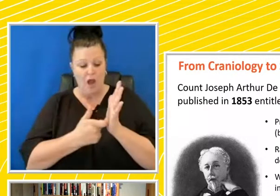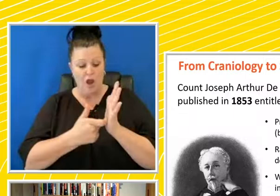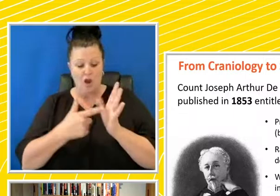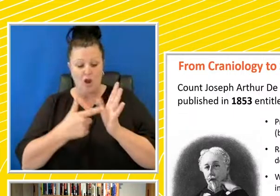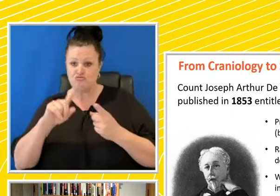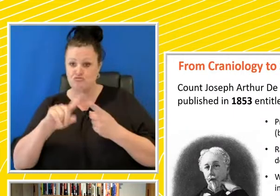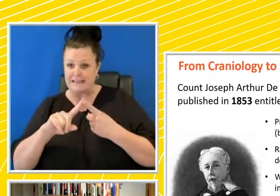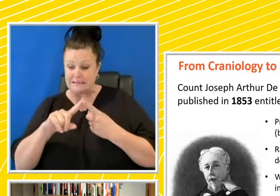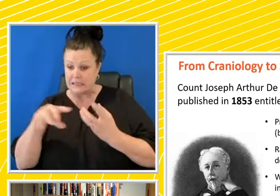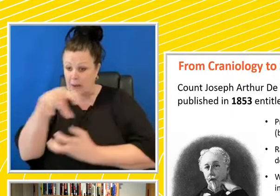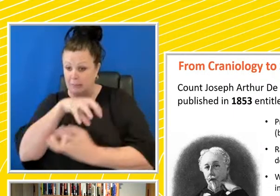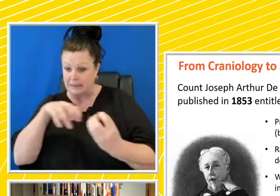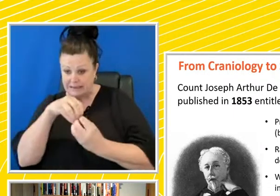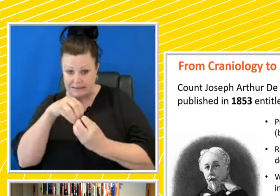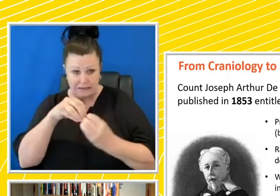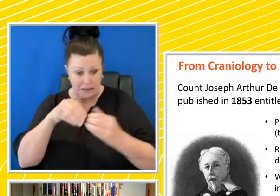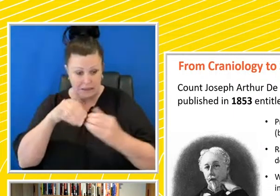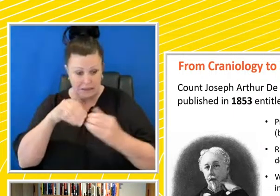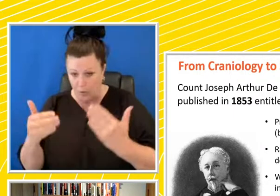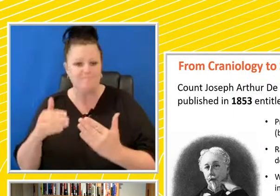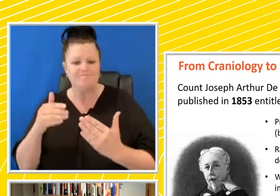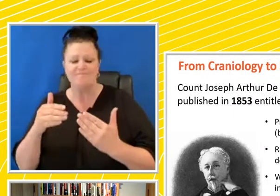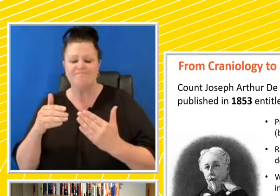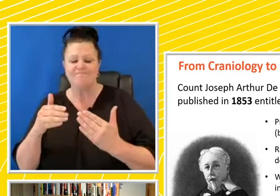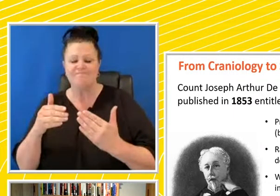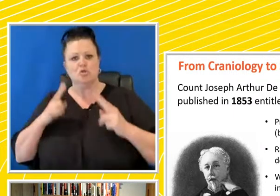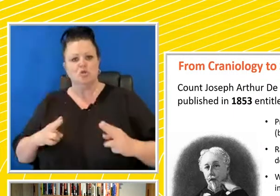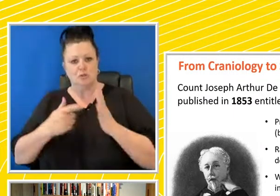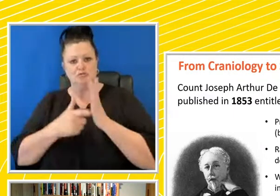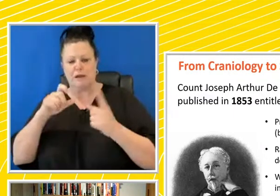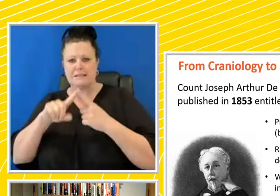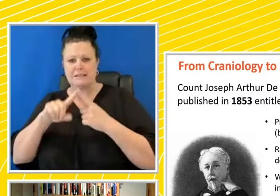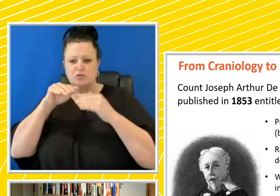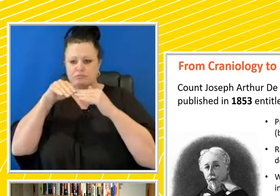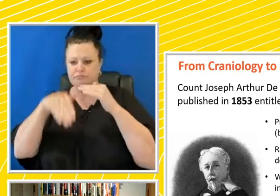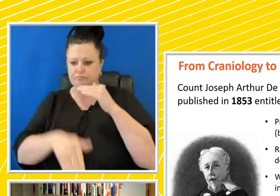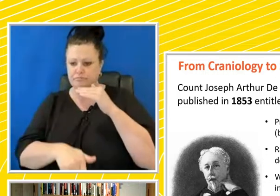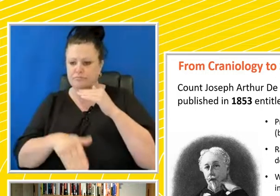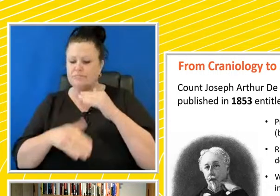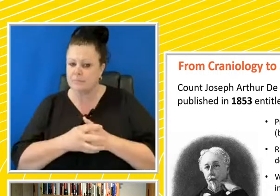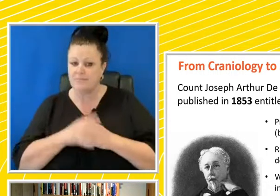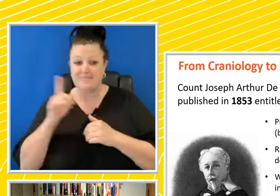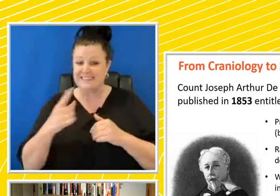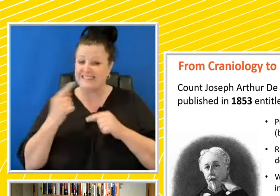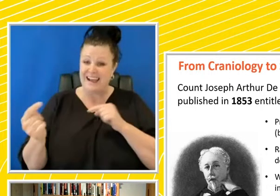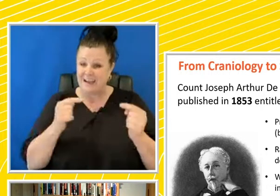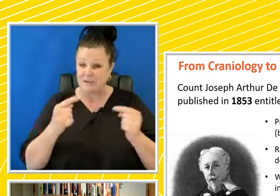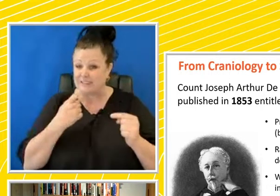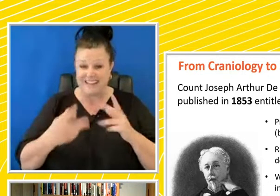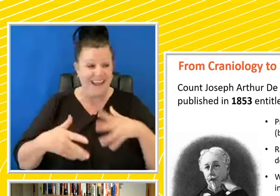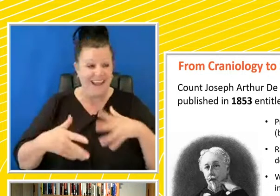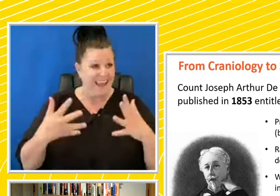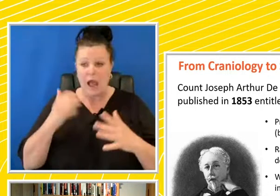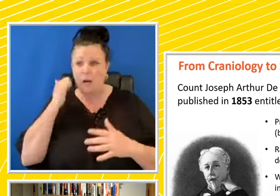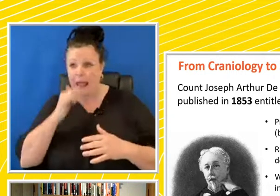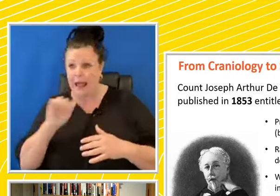miscegenation would lead to the downfall of civilisation. He argued that any positive accomplishments or thinking